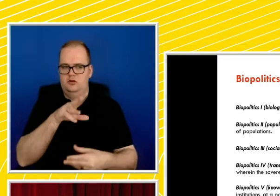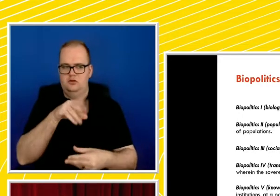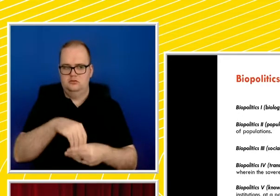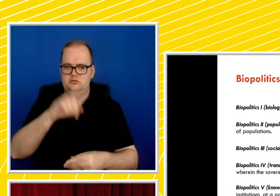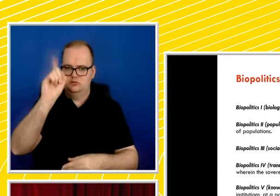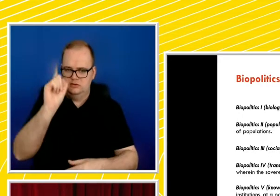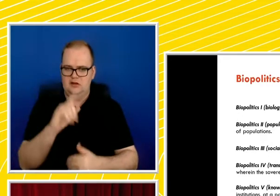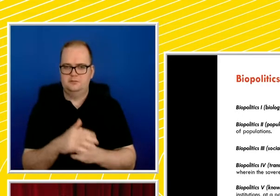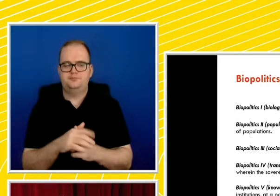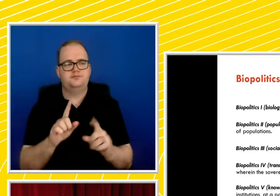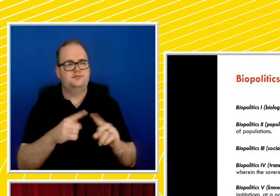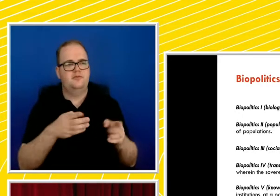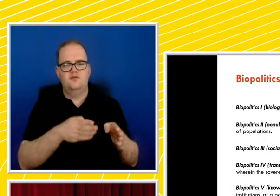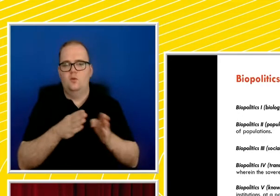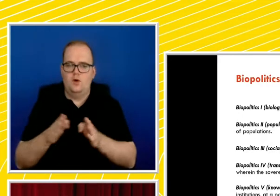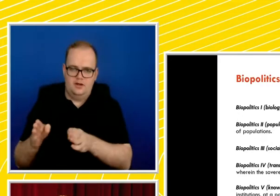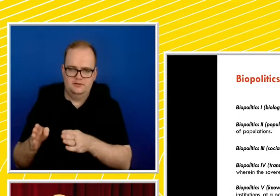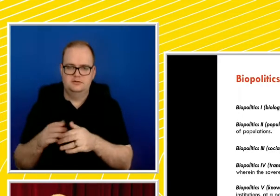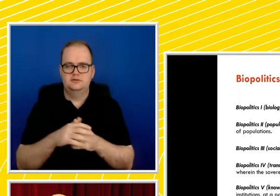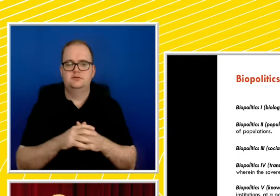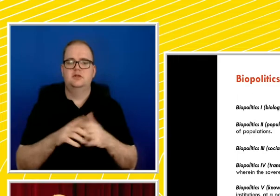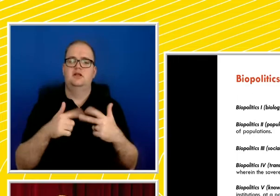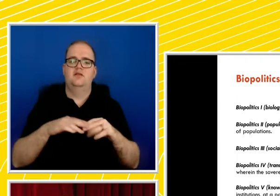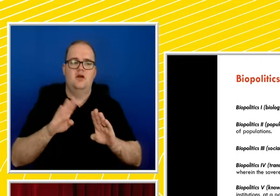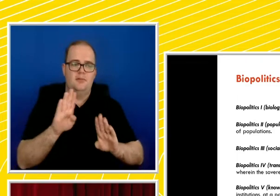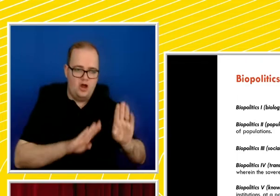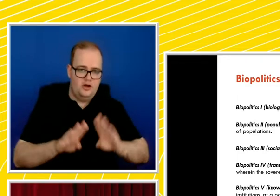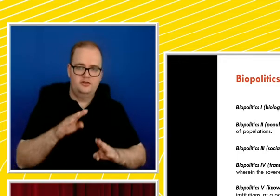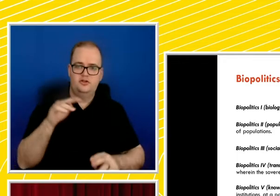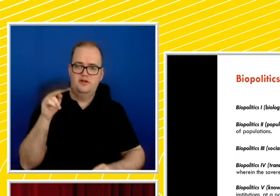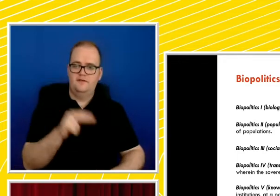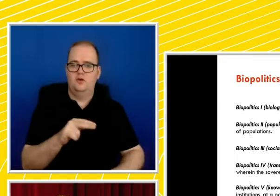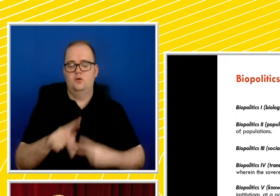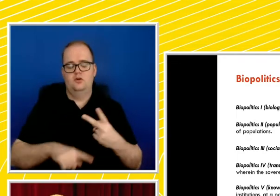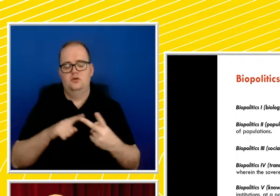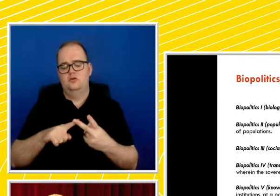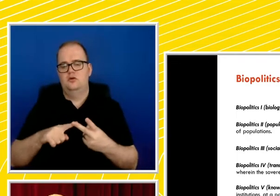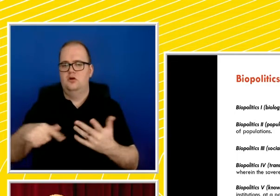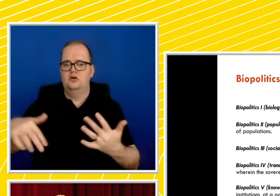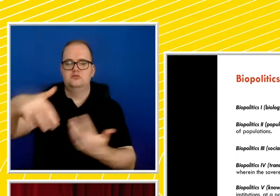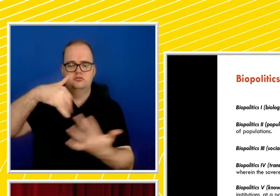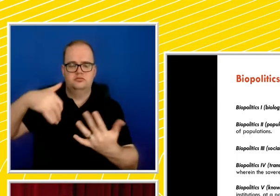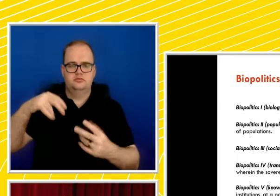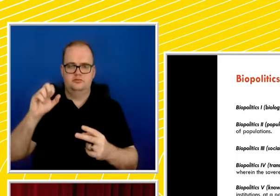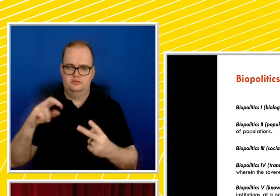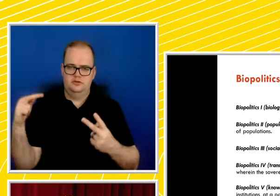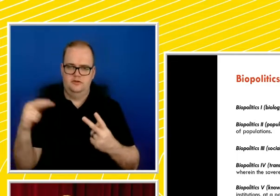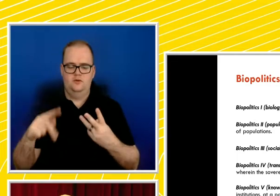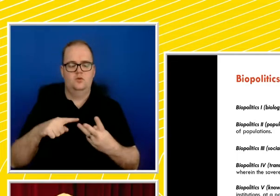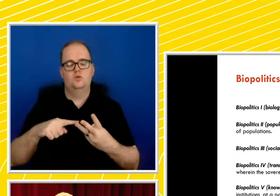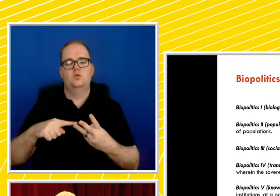approached, whether it's from the perspective-directed of biology, from the perspective of population, from the perspective of the social world,